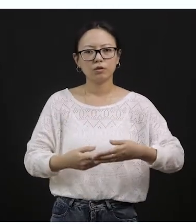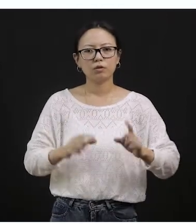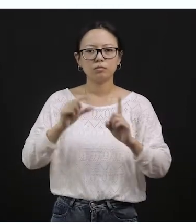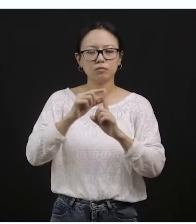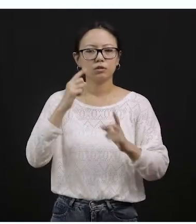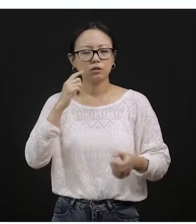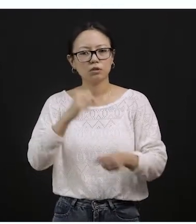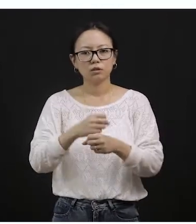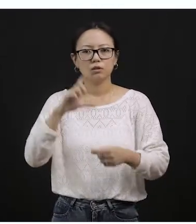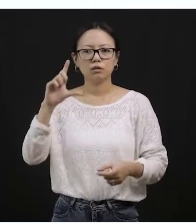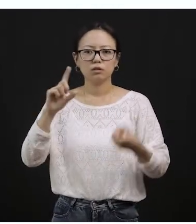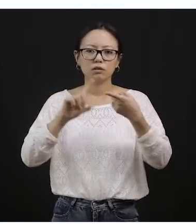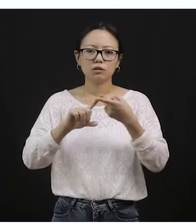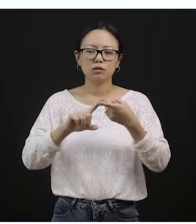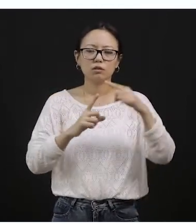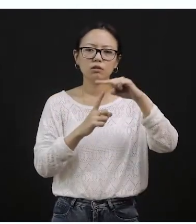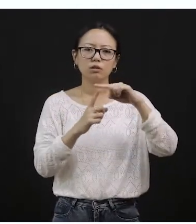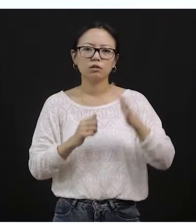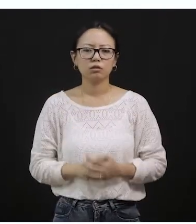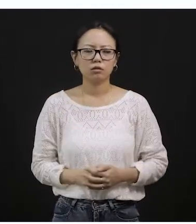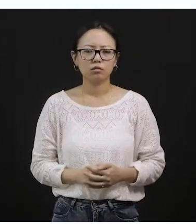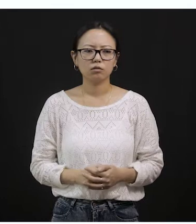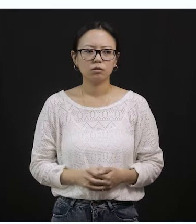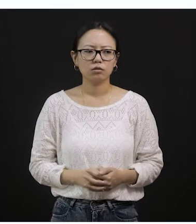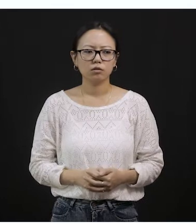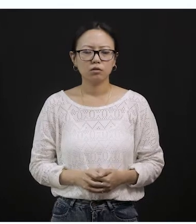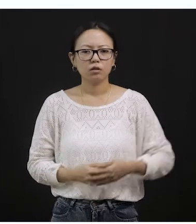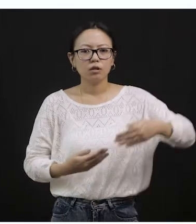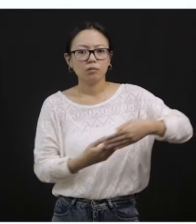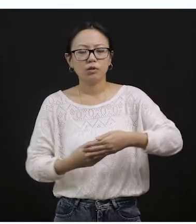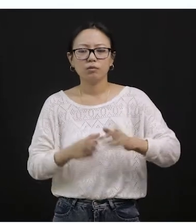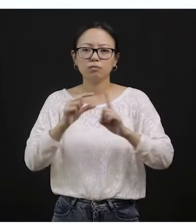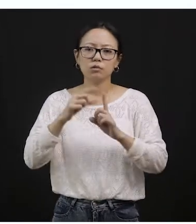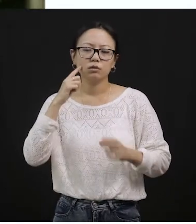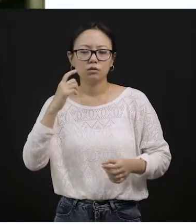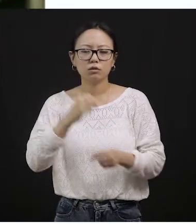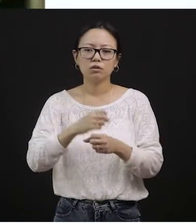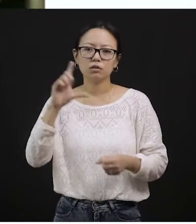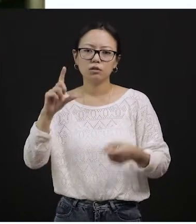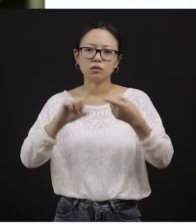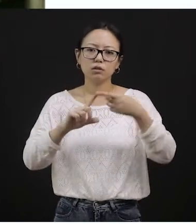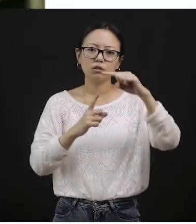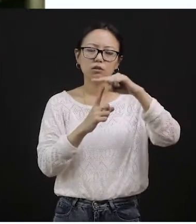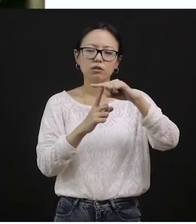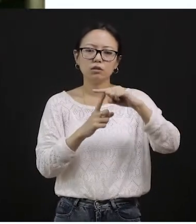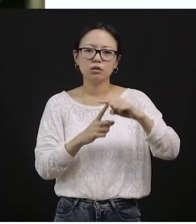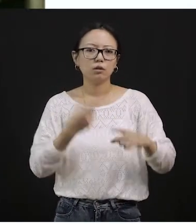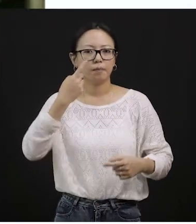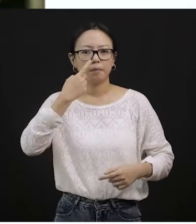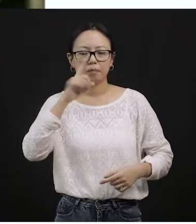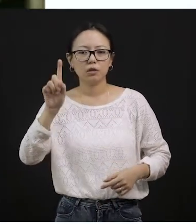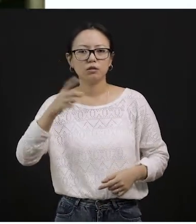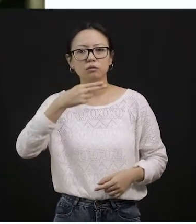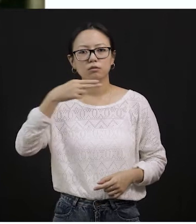mother of a piglet? How do we call a mother of a piglet? This is how, you know, a